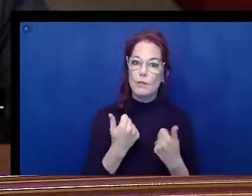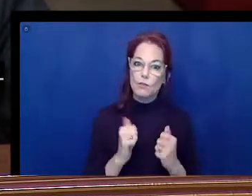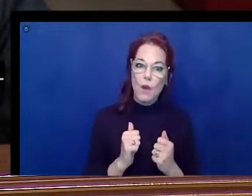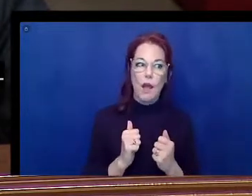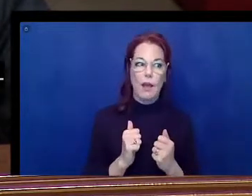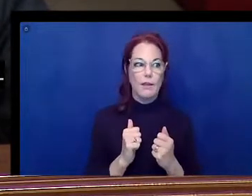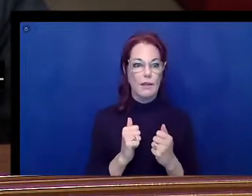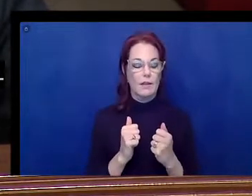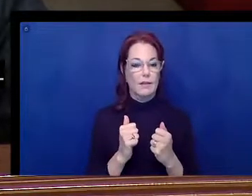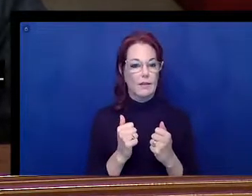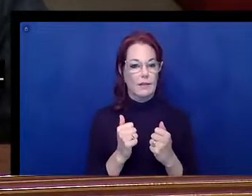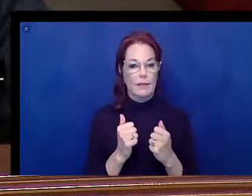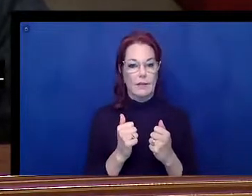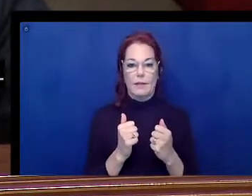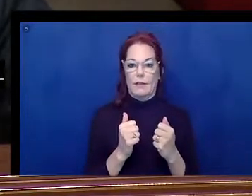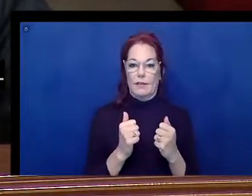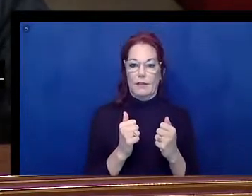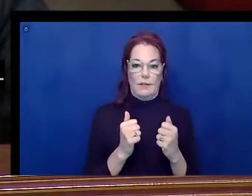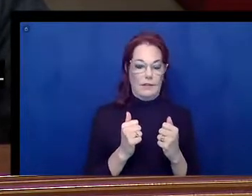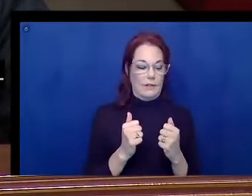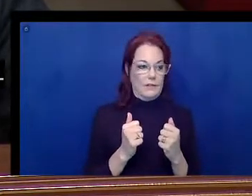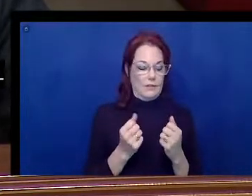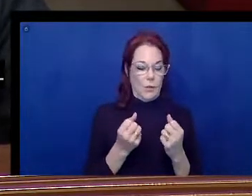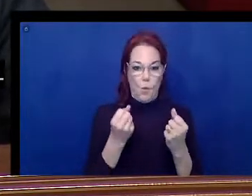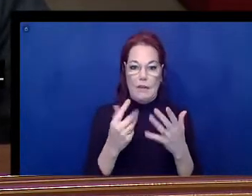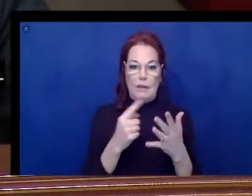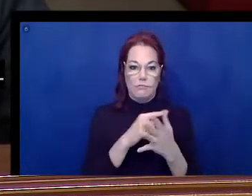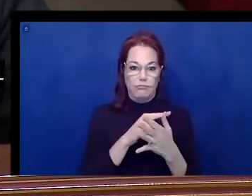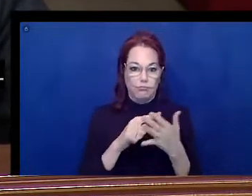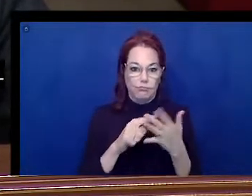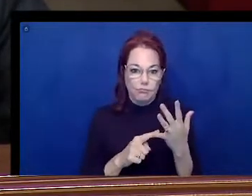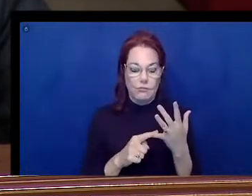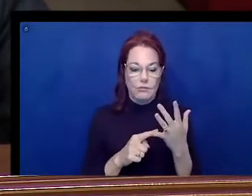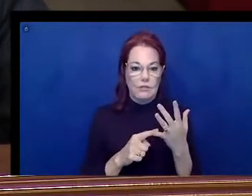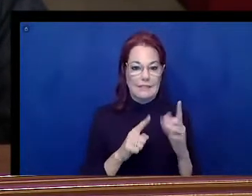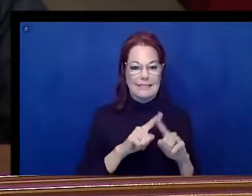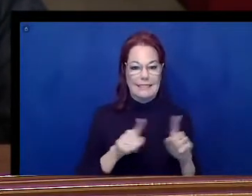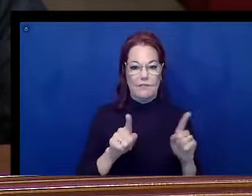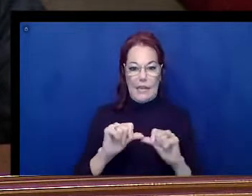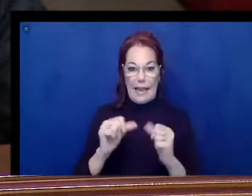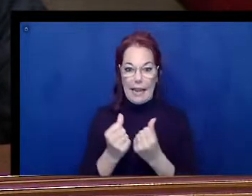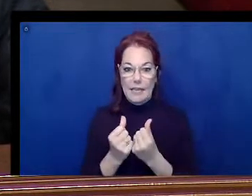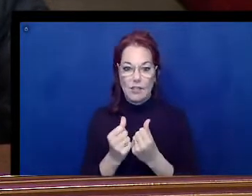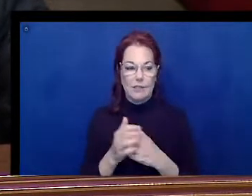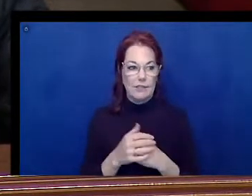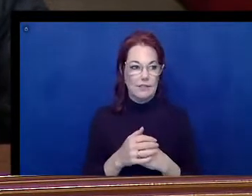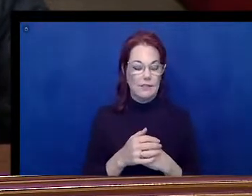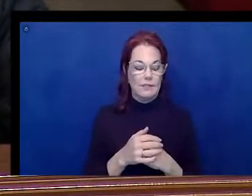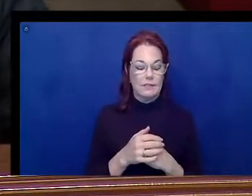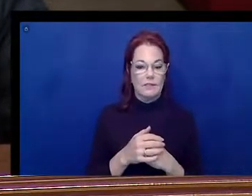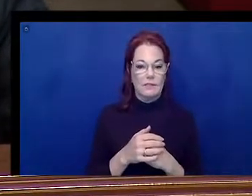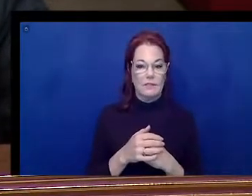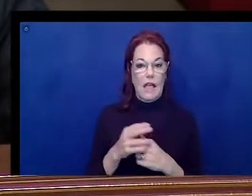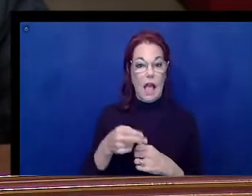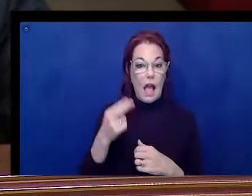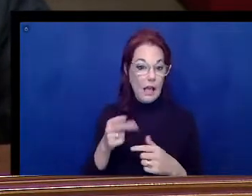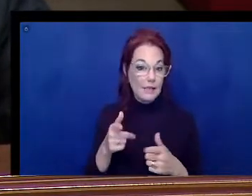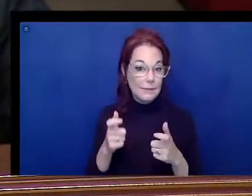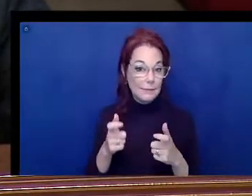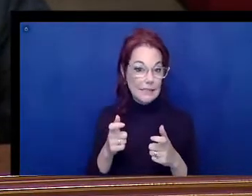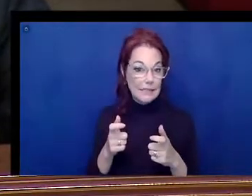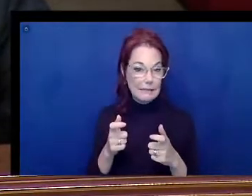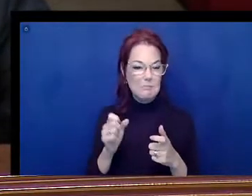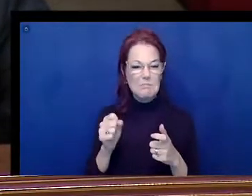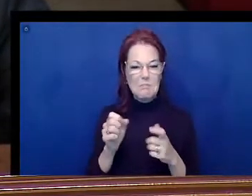and as important as high-speed anything is, when you've got that and you're not